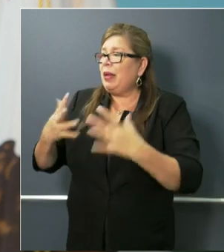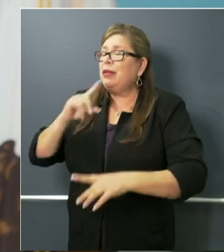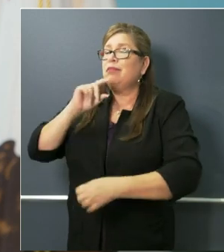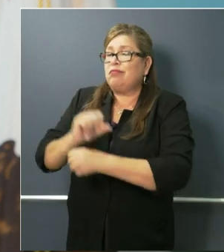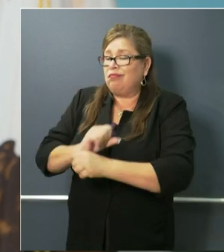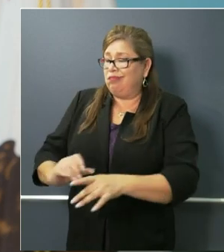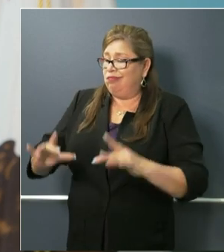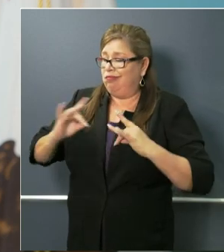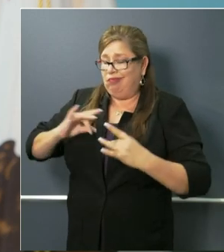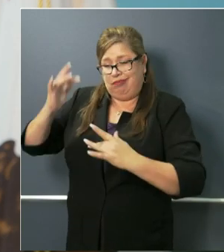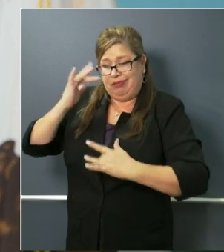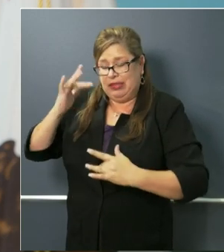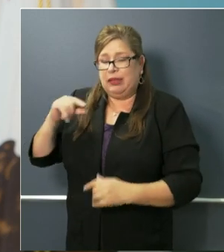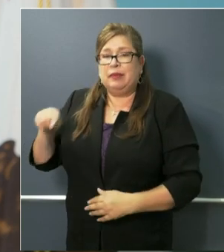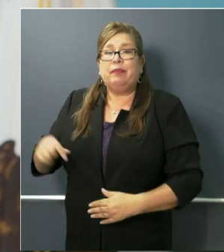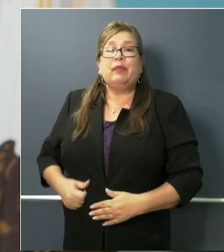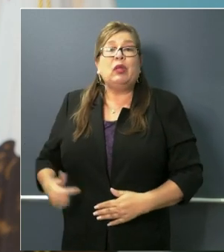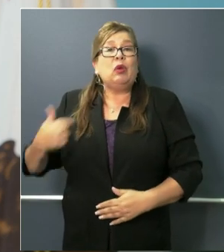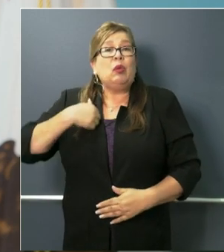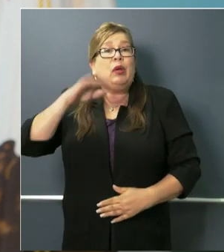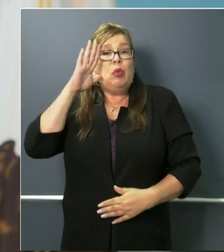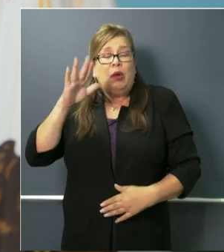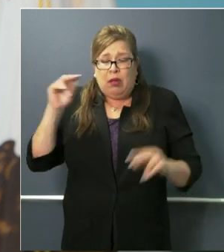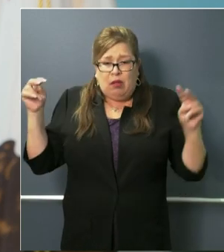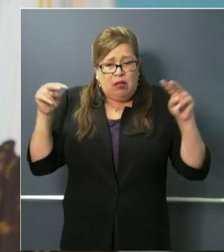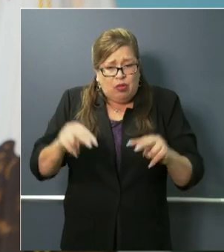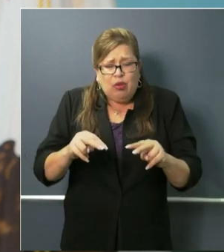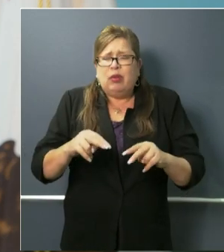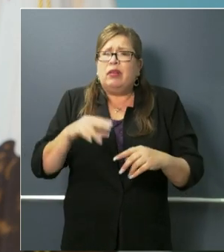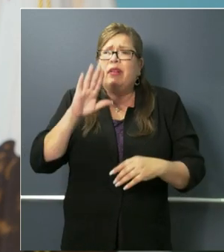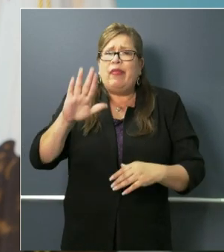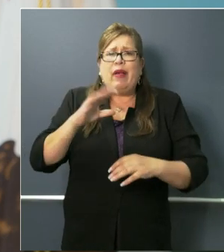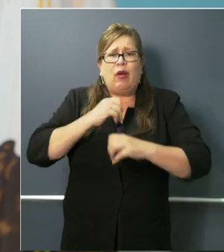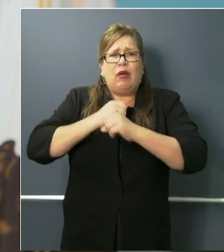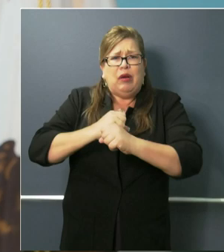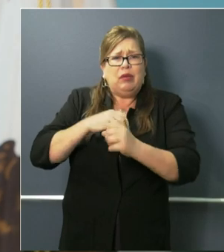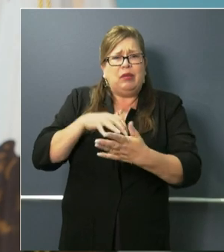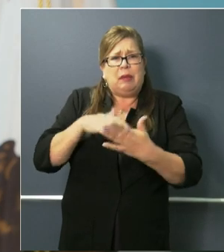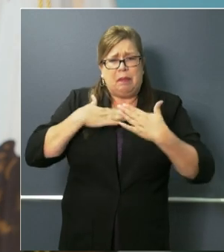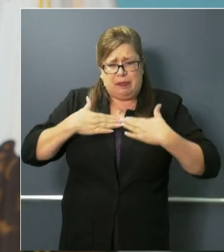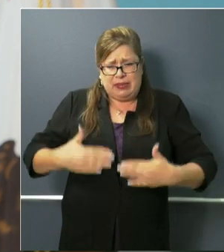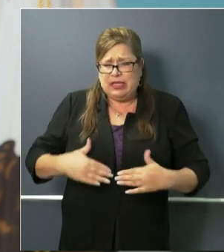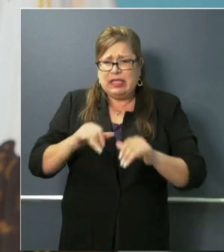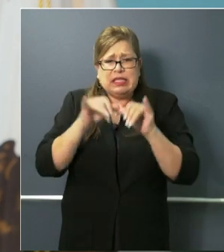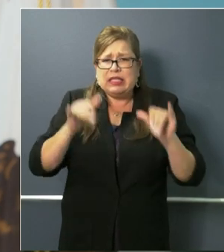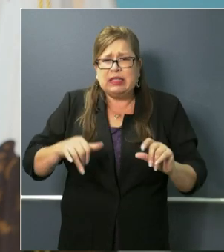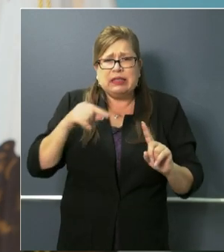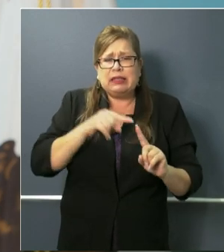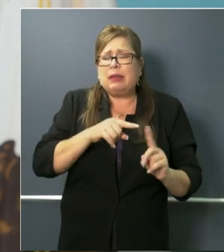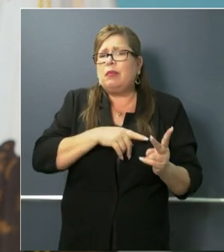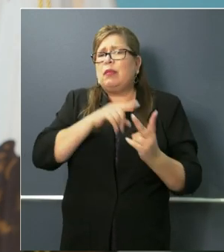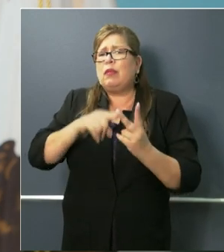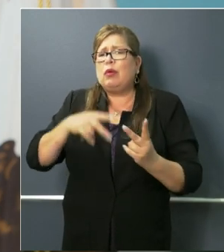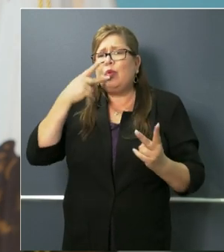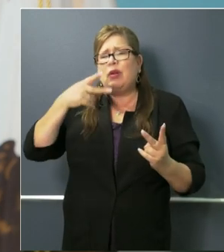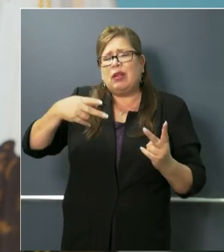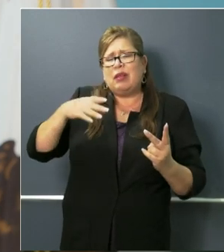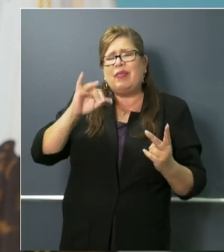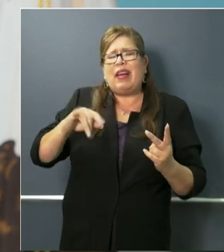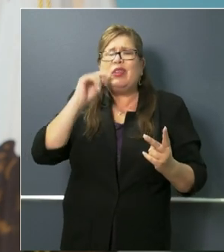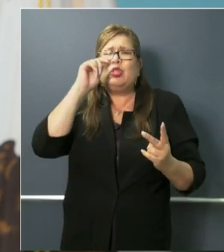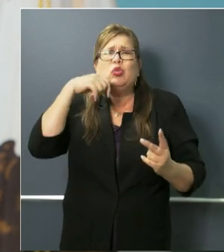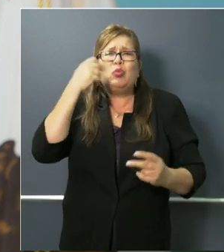antibodies and proteins, moving beyond just the PCR tests, which many of you may be familiar with, which are just those swab tests